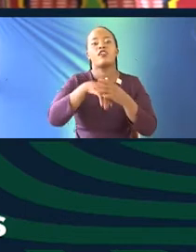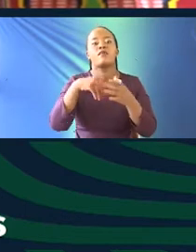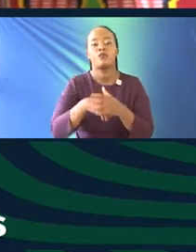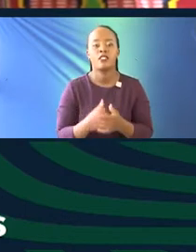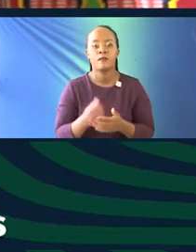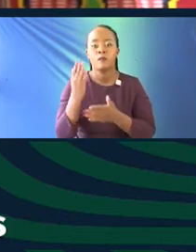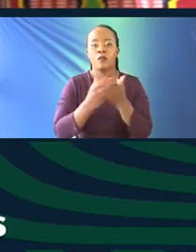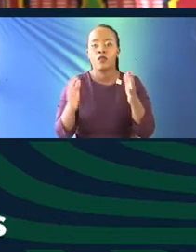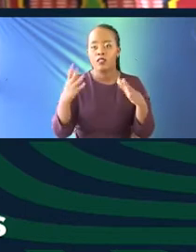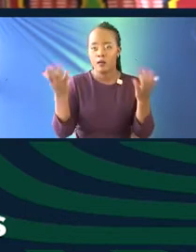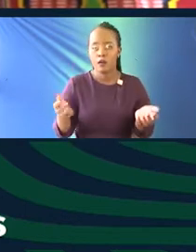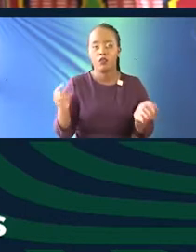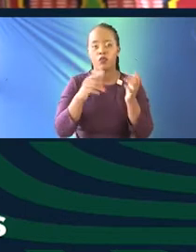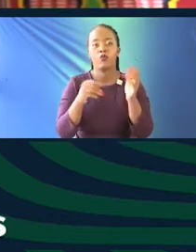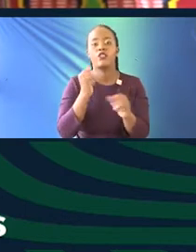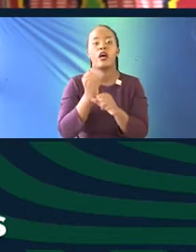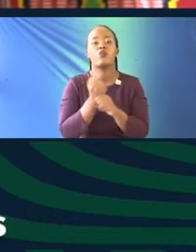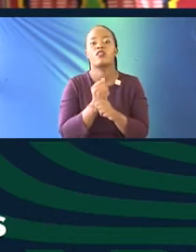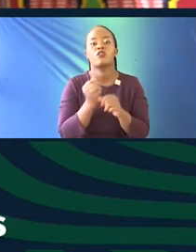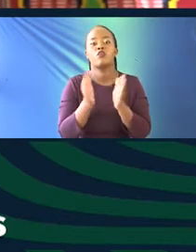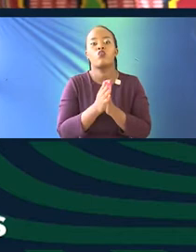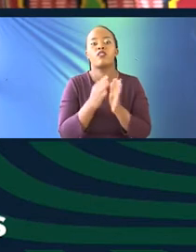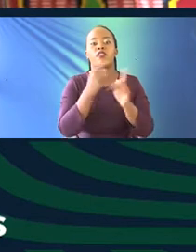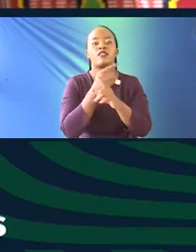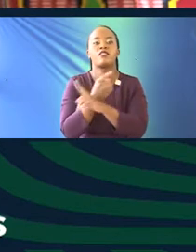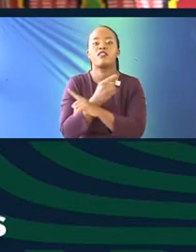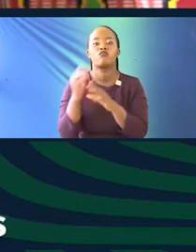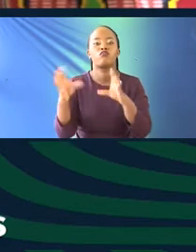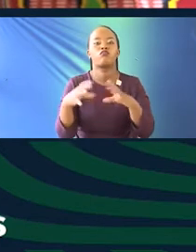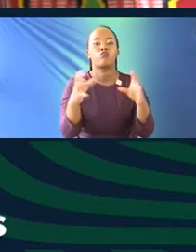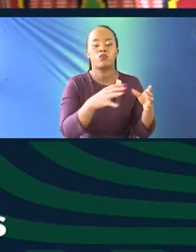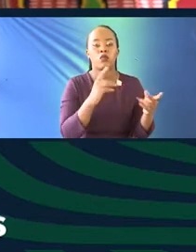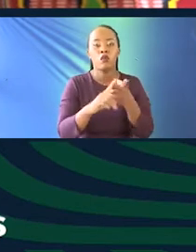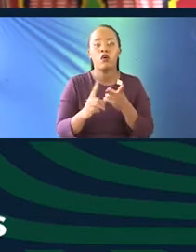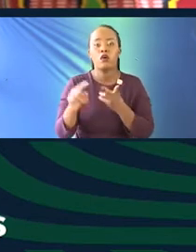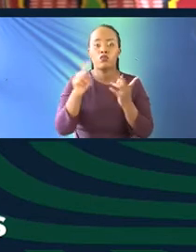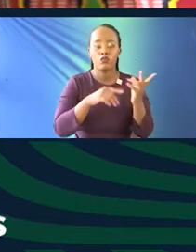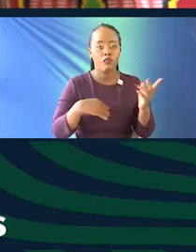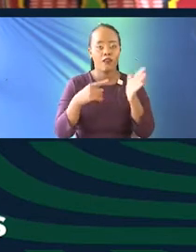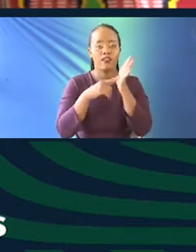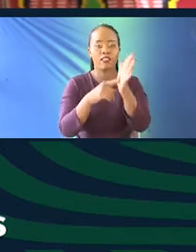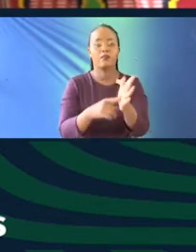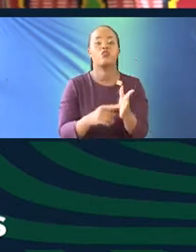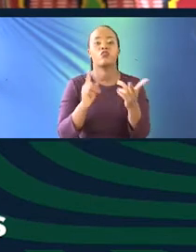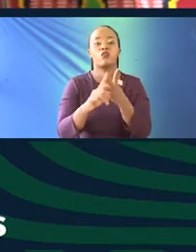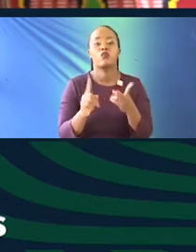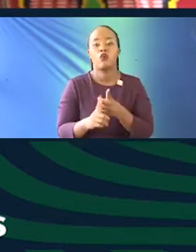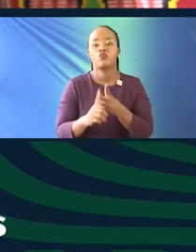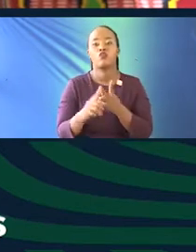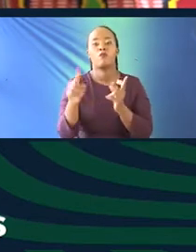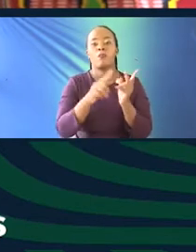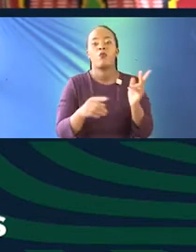of the ways in which we're working with the general sort of ecology is with the NEST Collective, we'll be putting on exhibitions, with